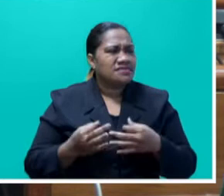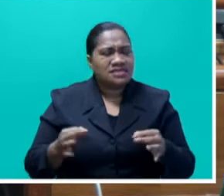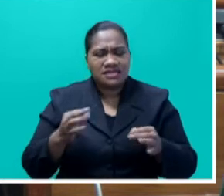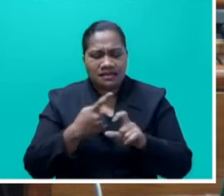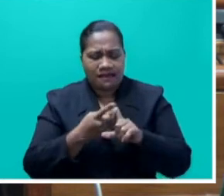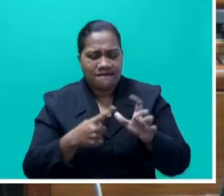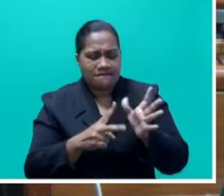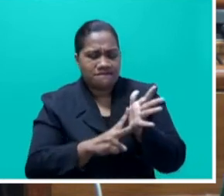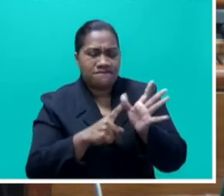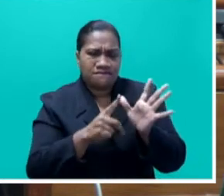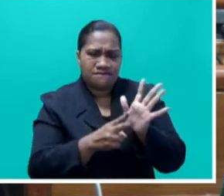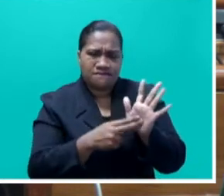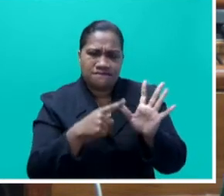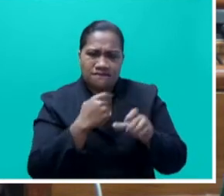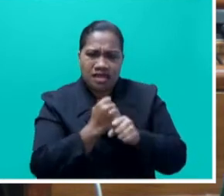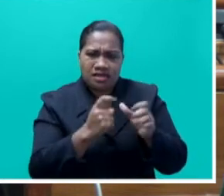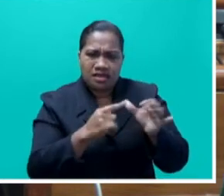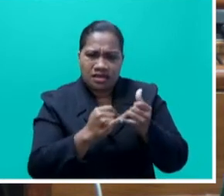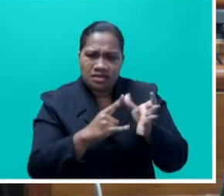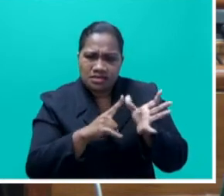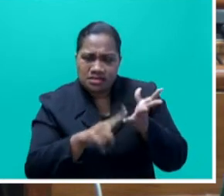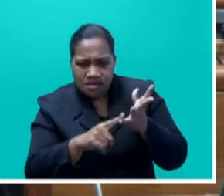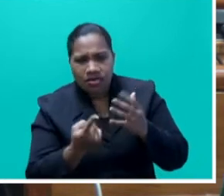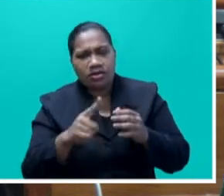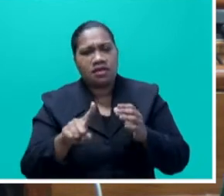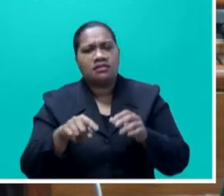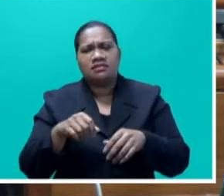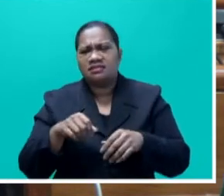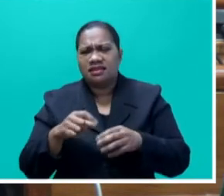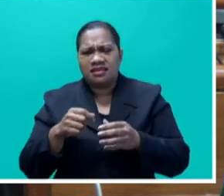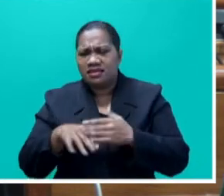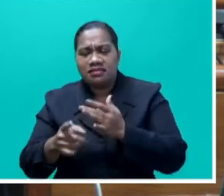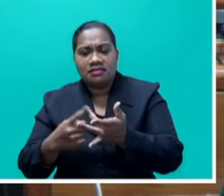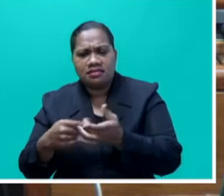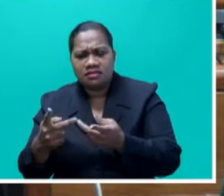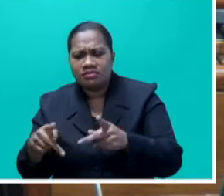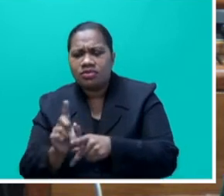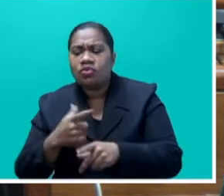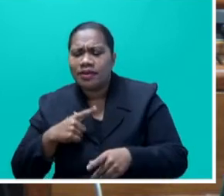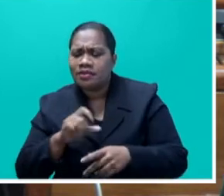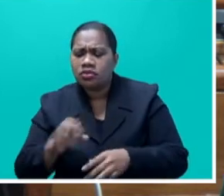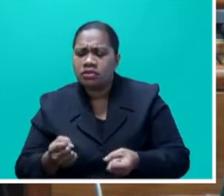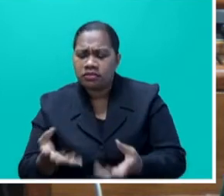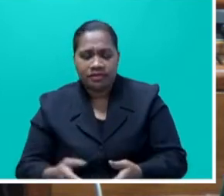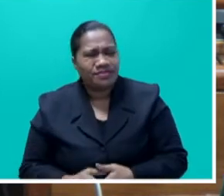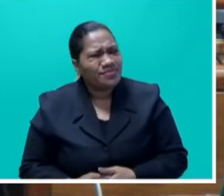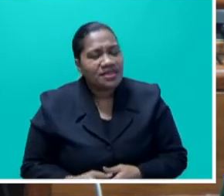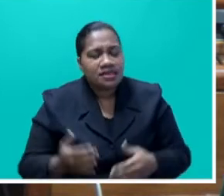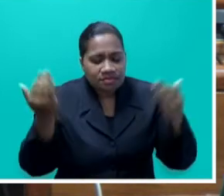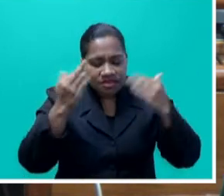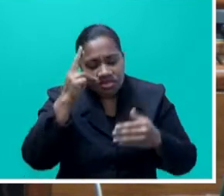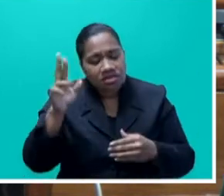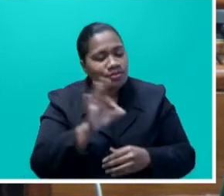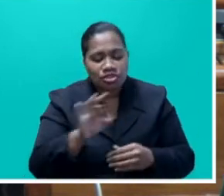when Nukulo and Bar was not provided for. Mr Speaker say it won't be provided for. Let me explain